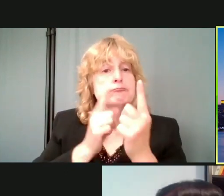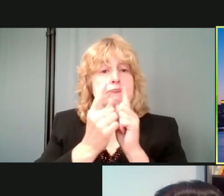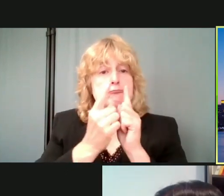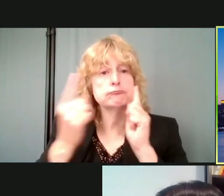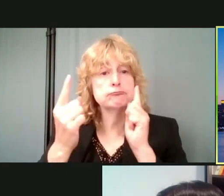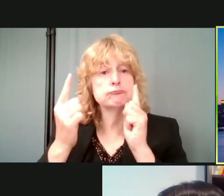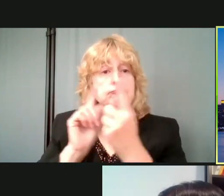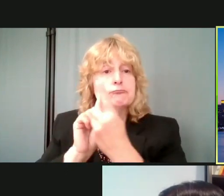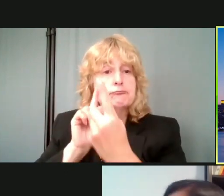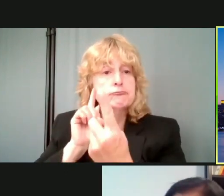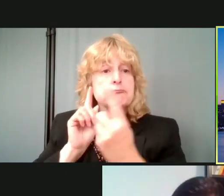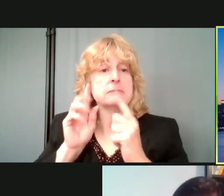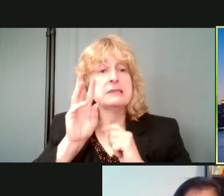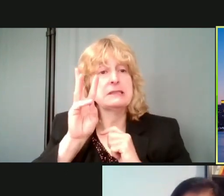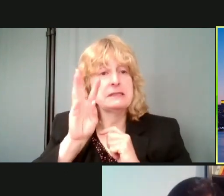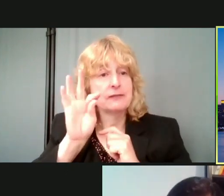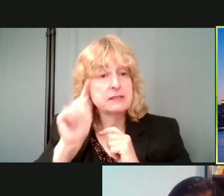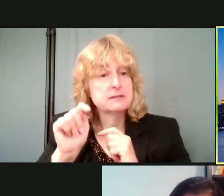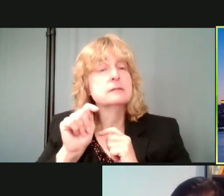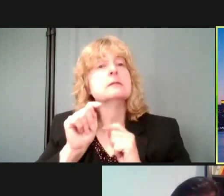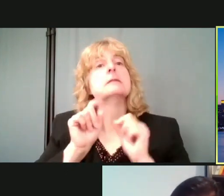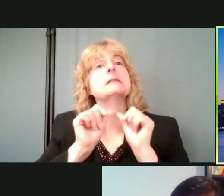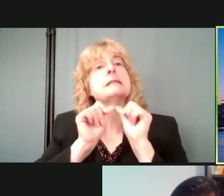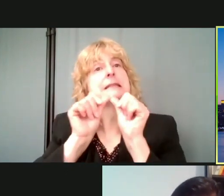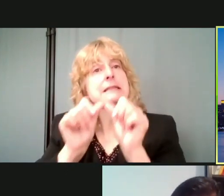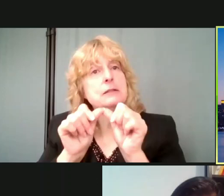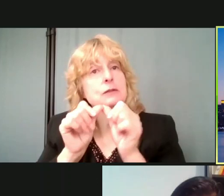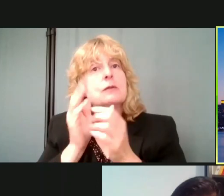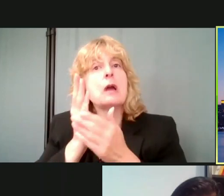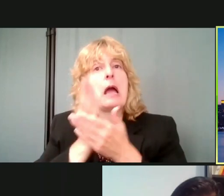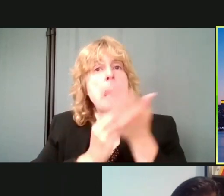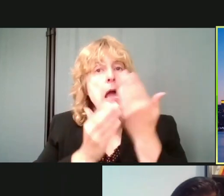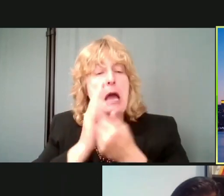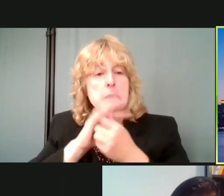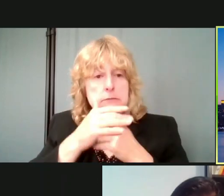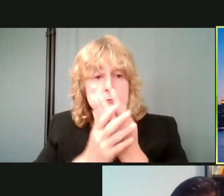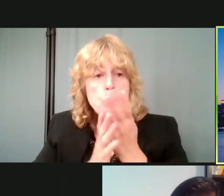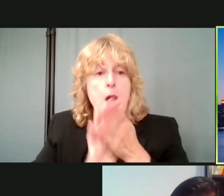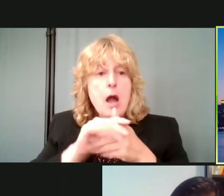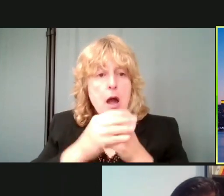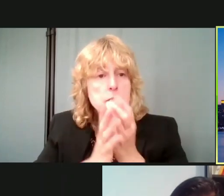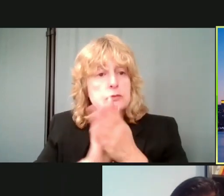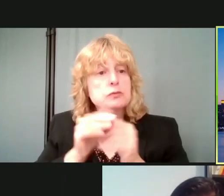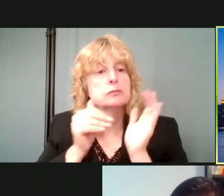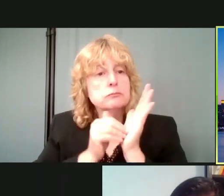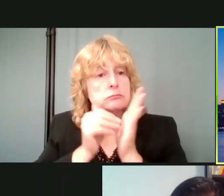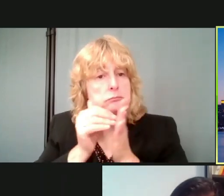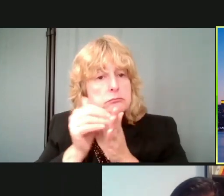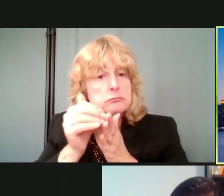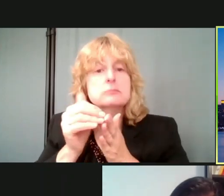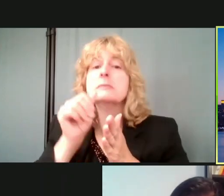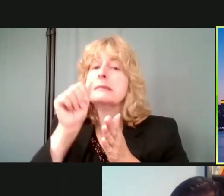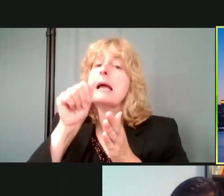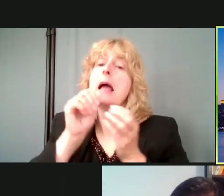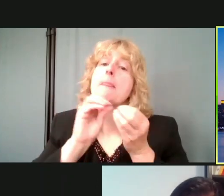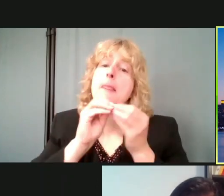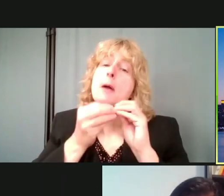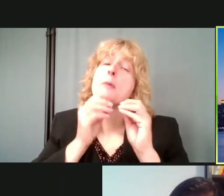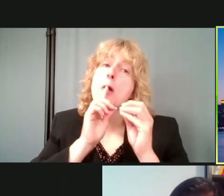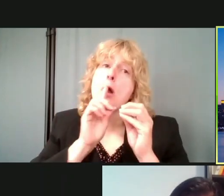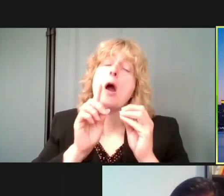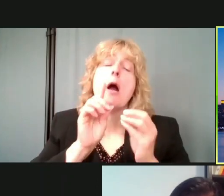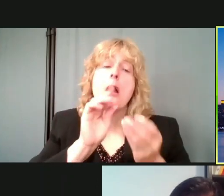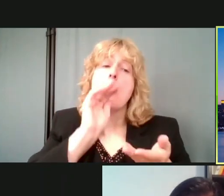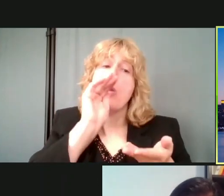continue hand hygiene. Yes, our numbers are low, but to keep them low and to make them even